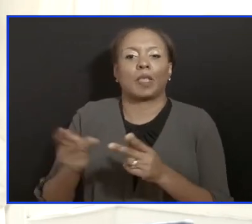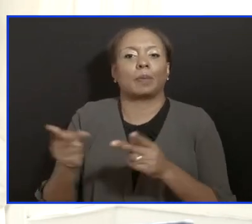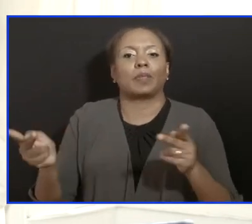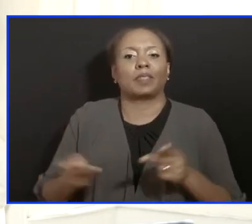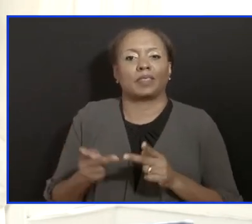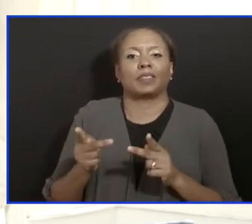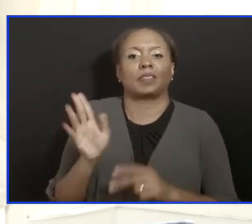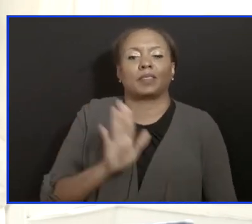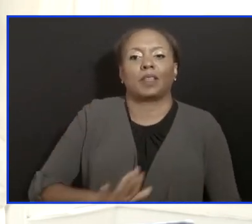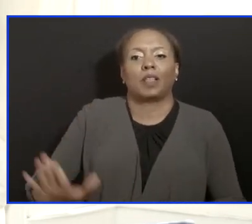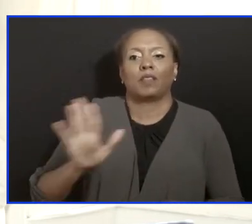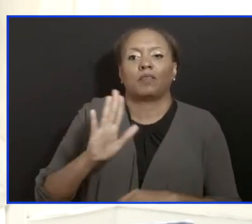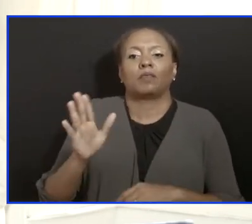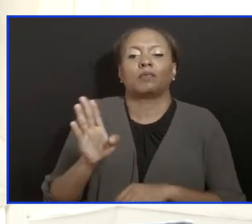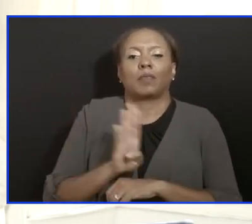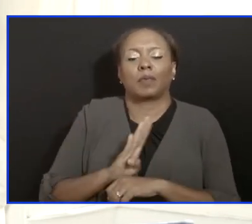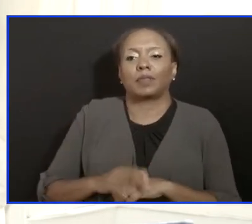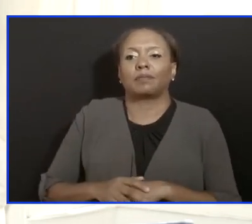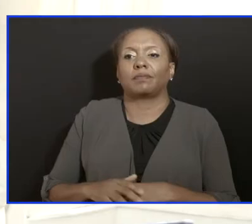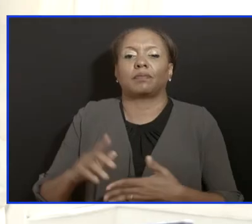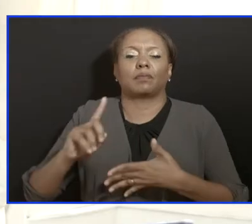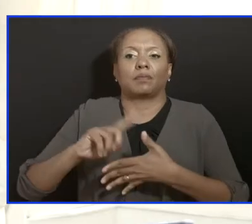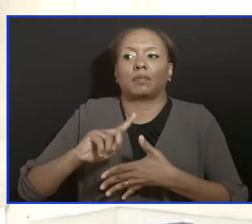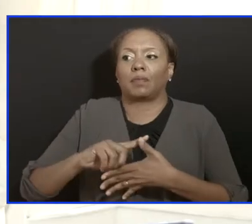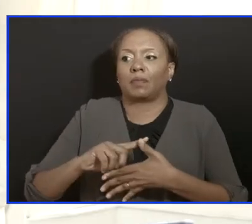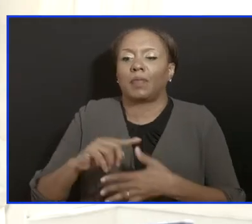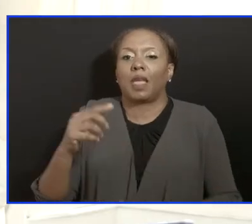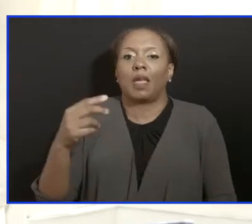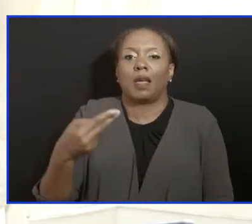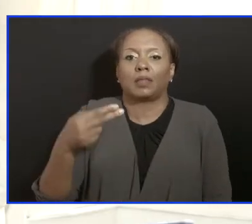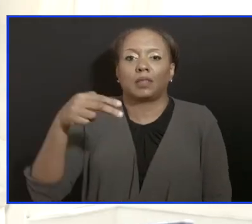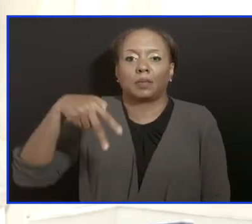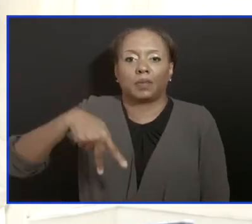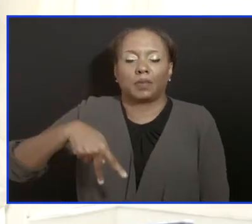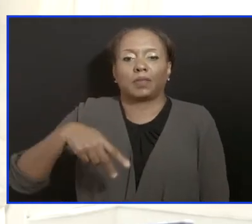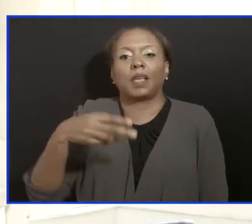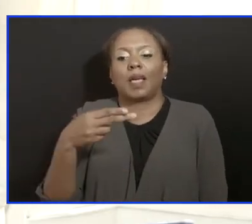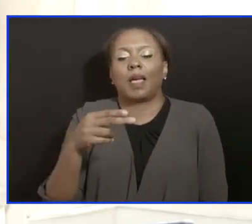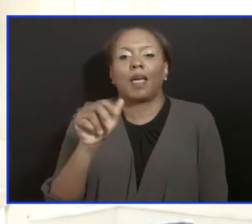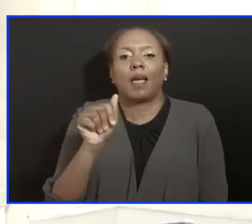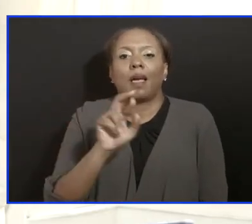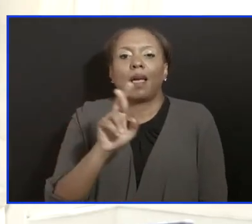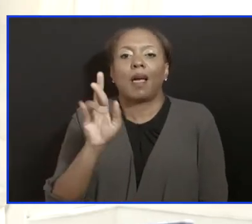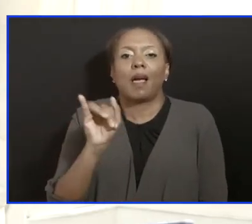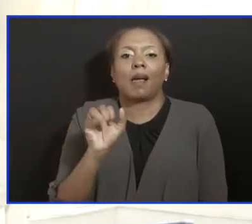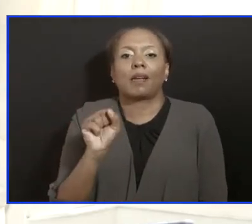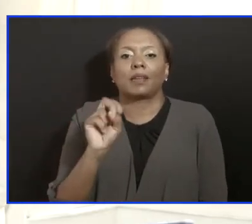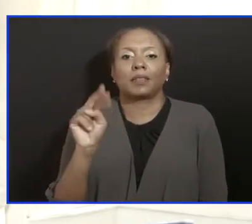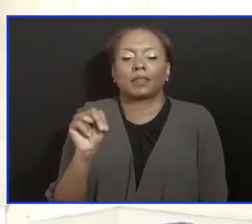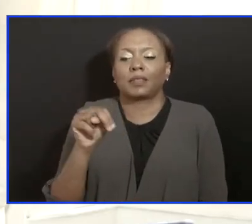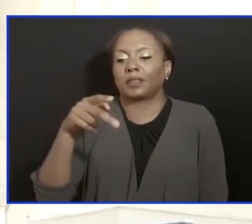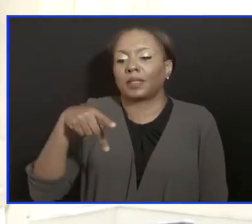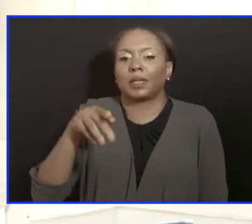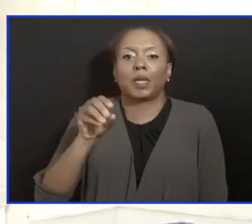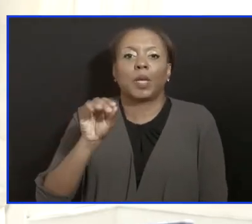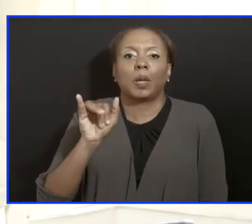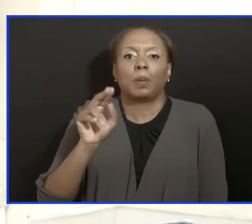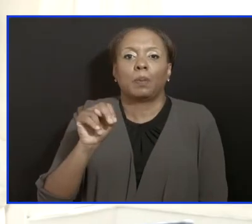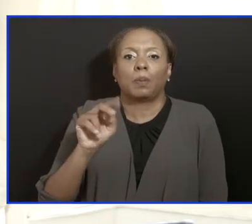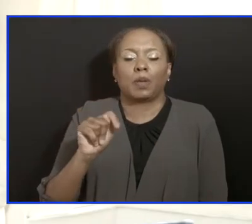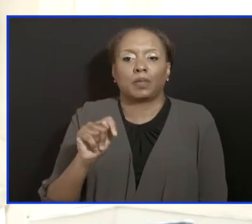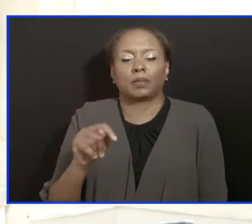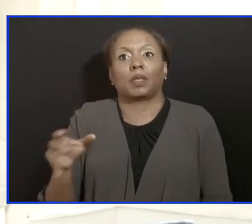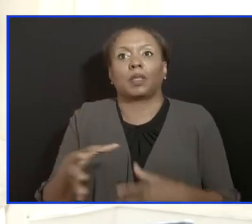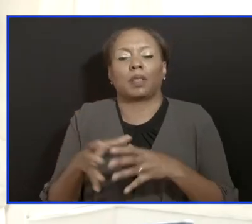So we all know about Harrison's Point. And as Harrison's Point stands at this particular time, we have a large influx of patients into our primary